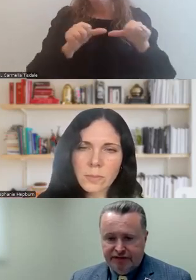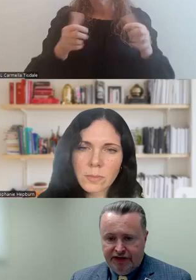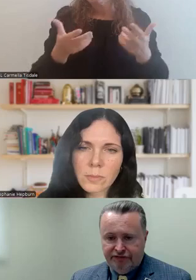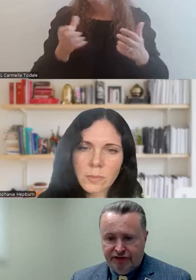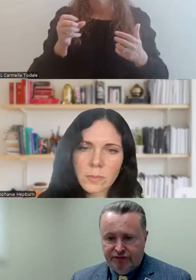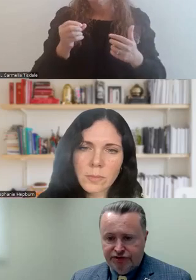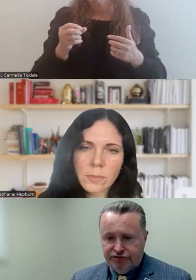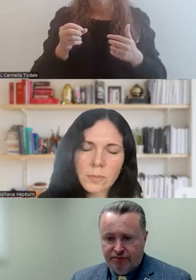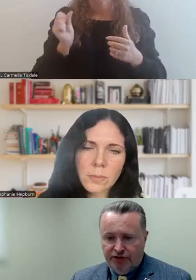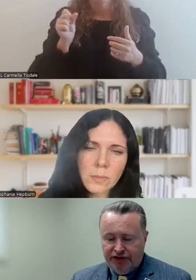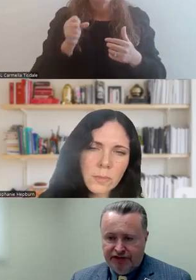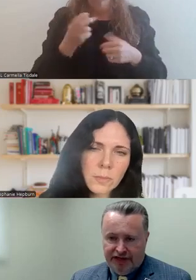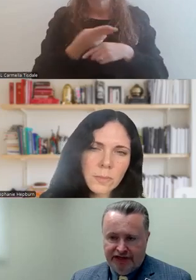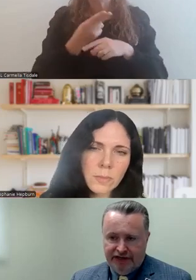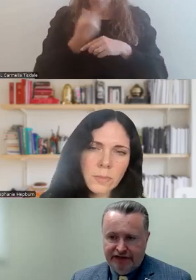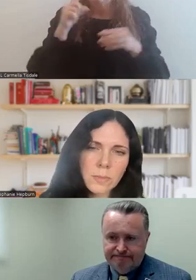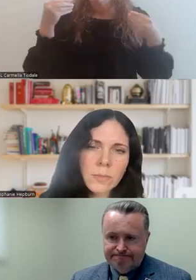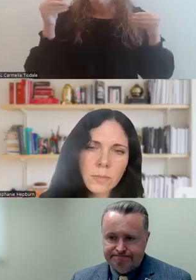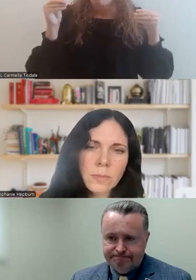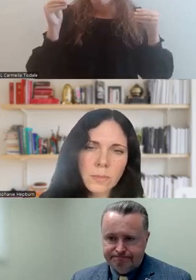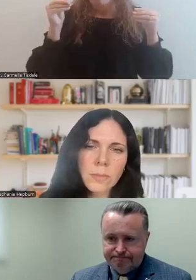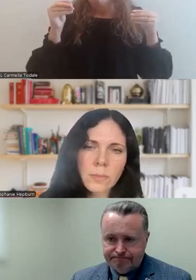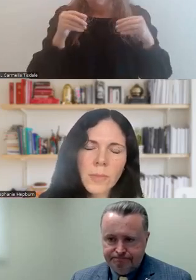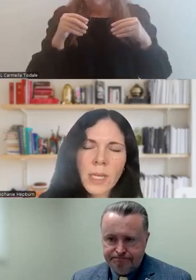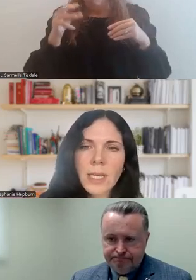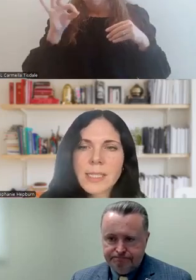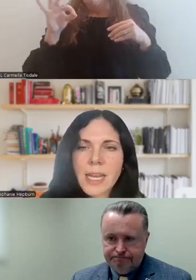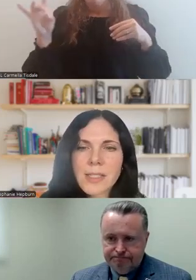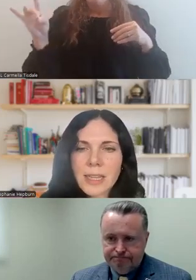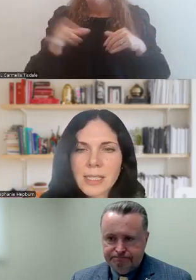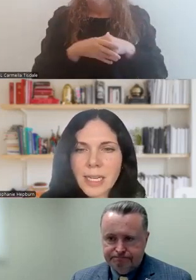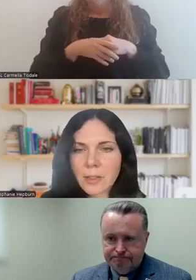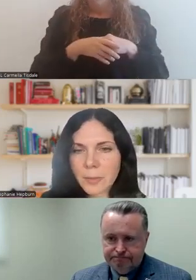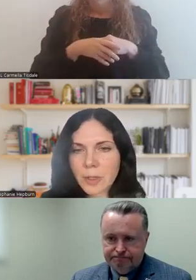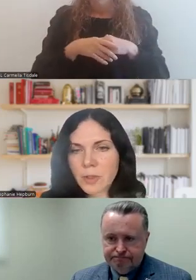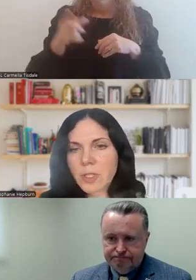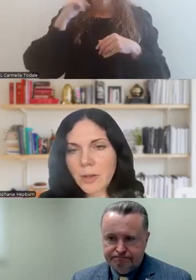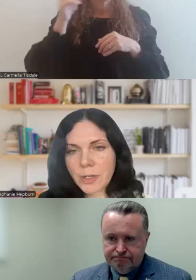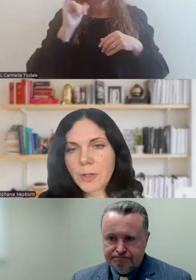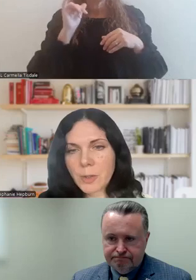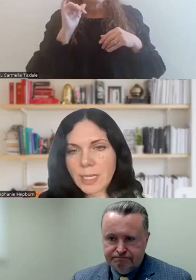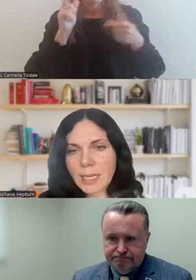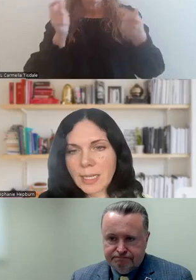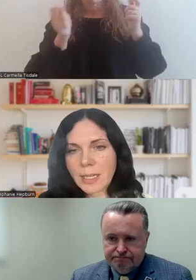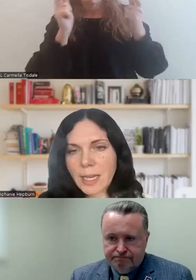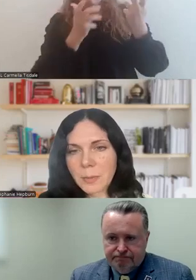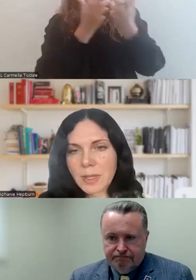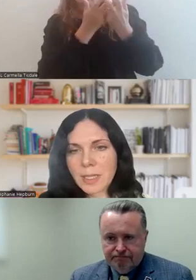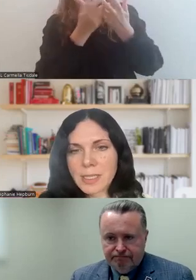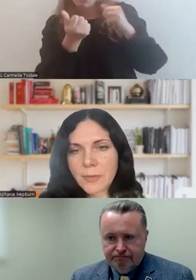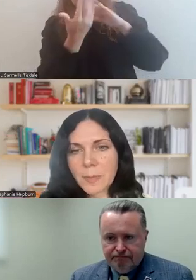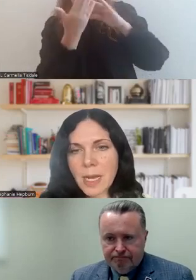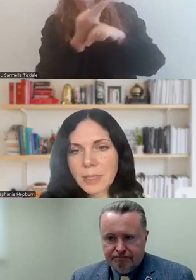yes, it definitely was used to market 988. And it sounds like this tailored approach and now you're using it